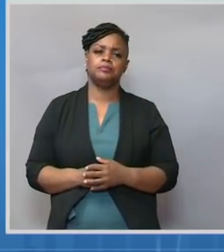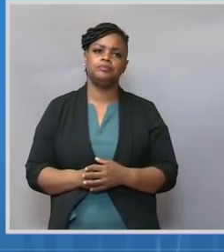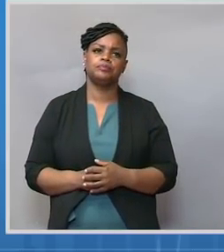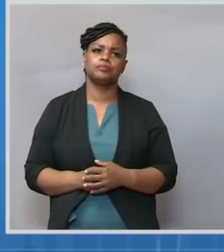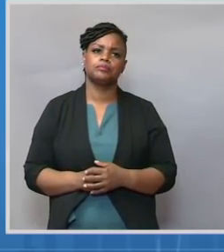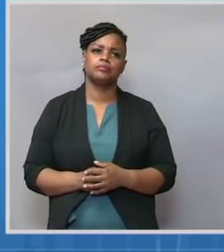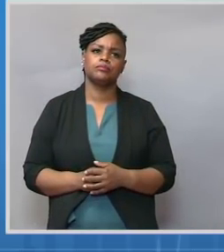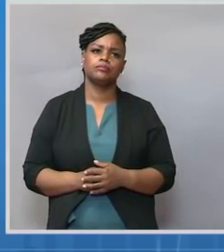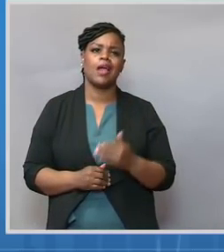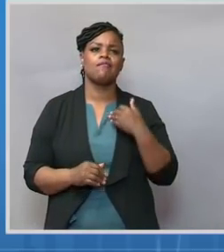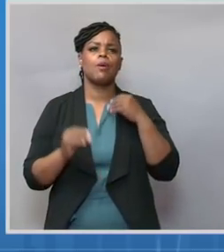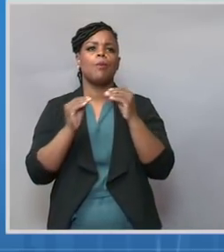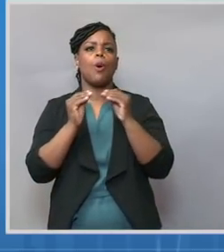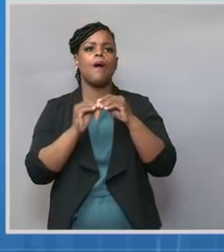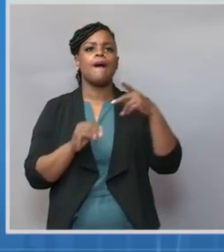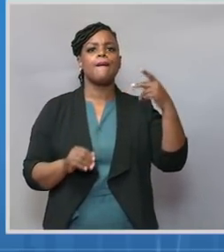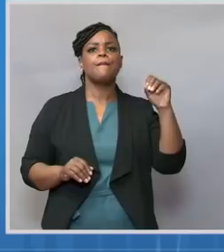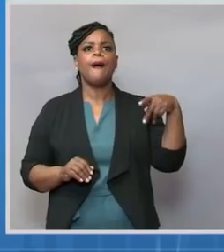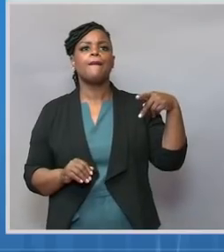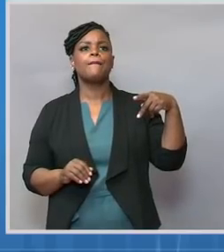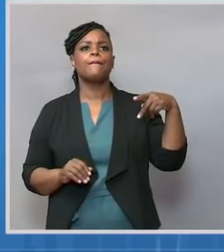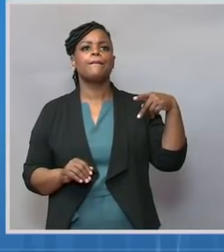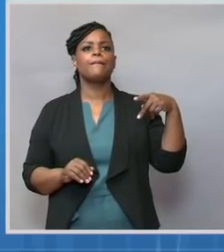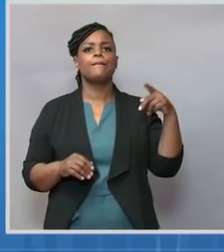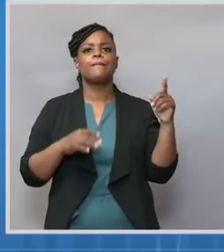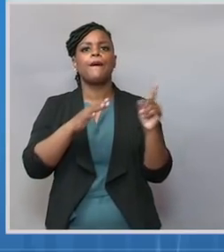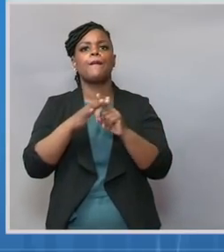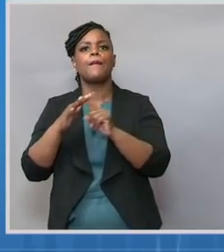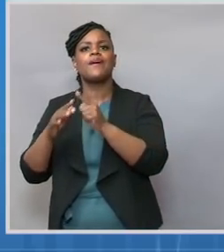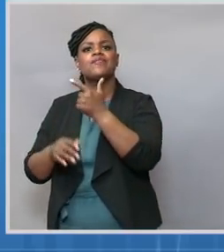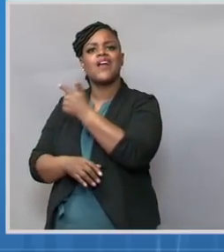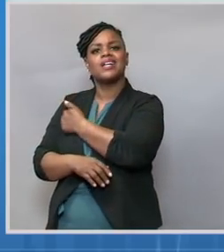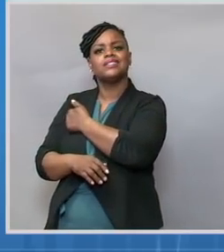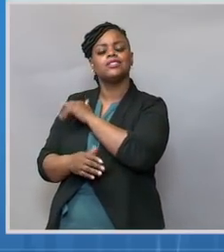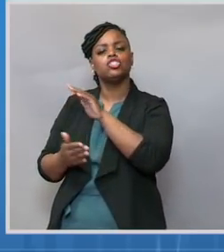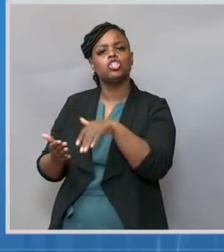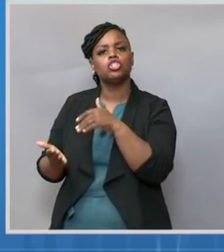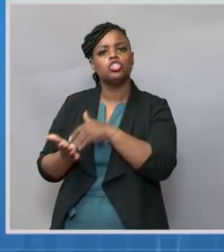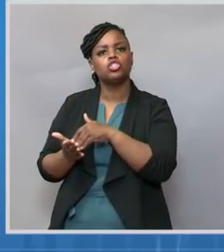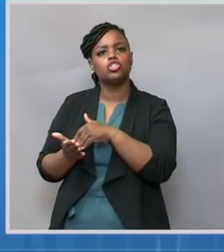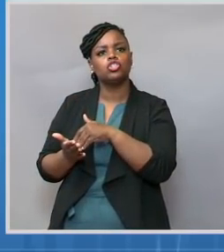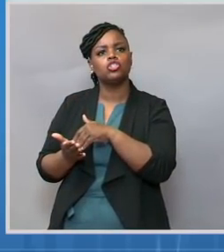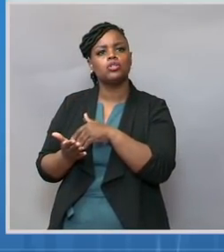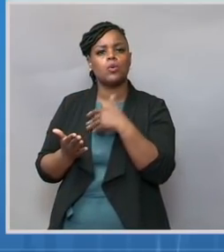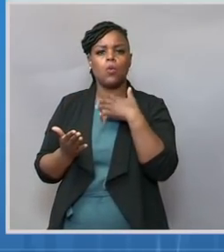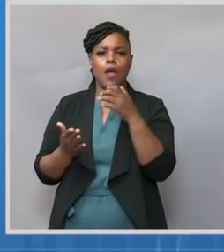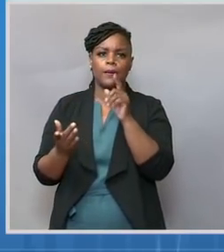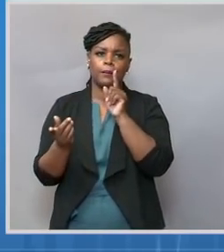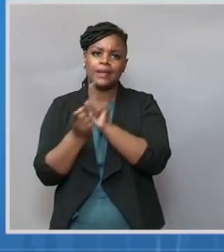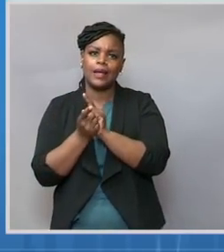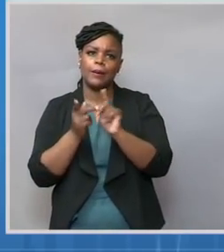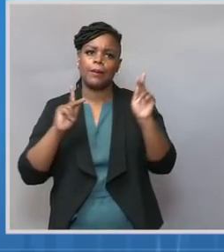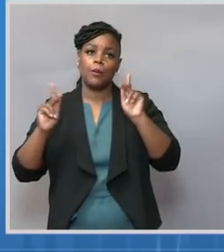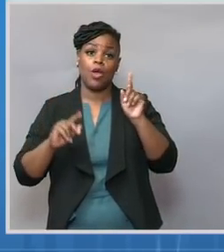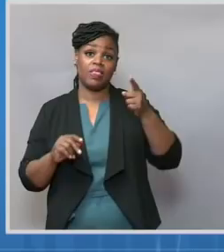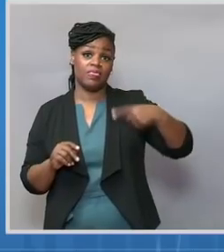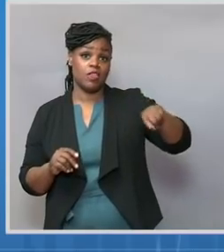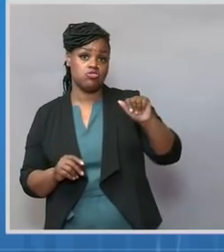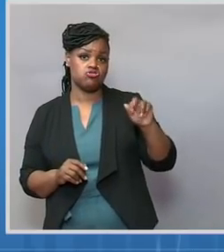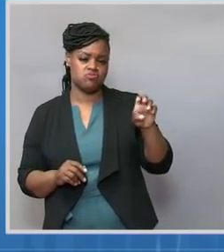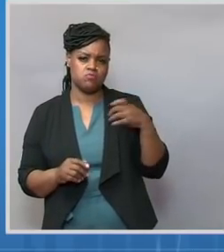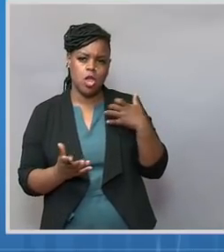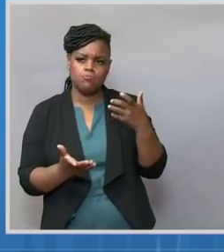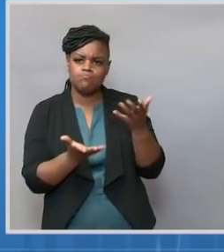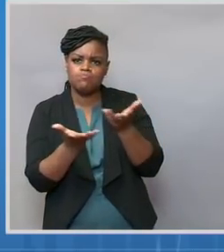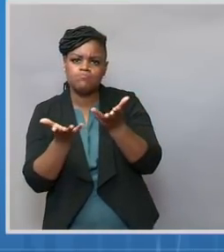providing transportation options, and meeting people where they are. To that end, we're opening two new